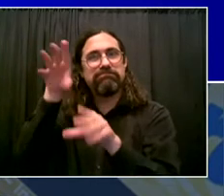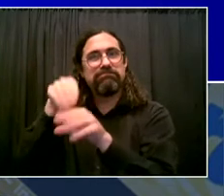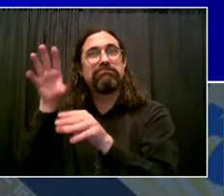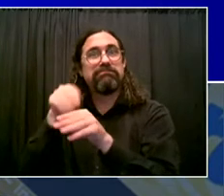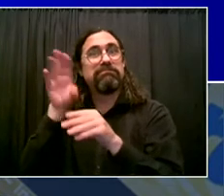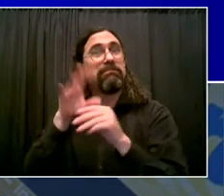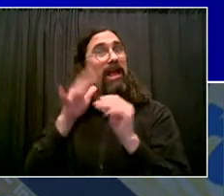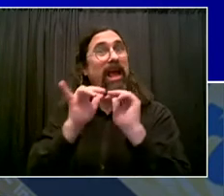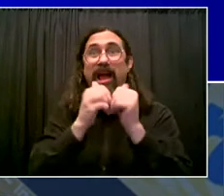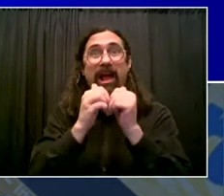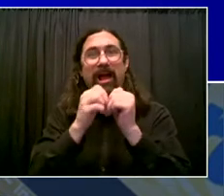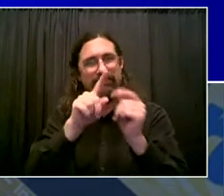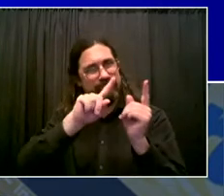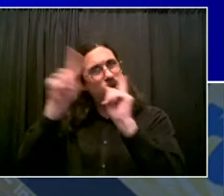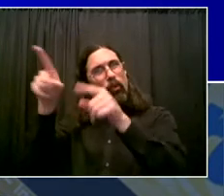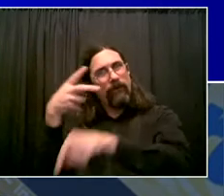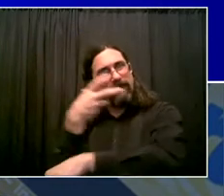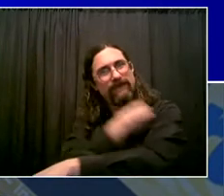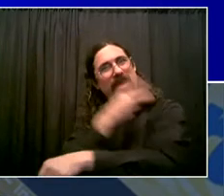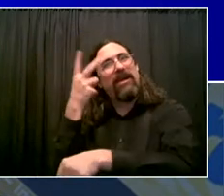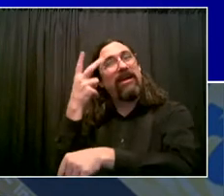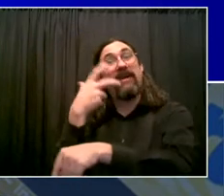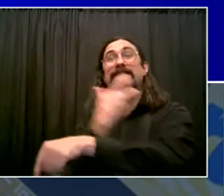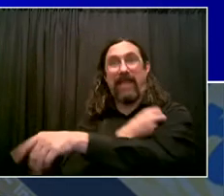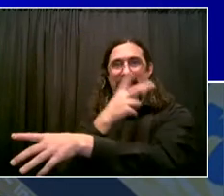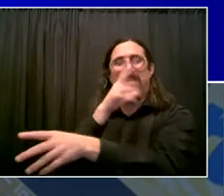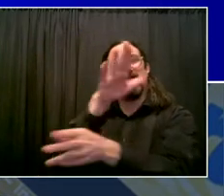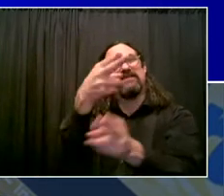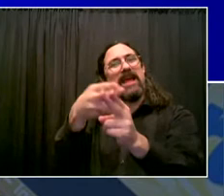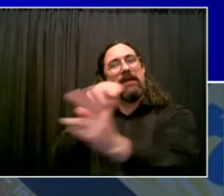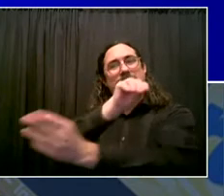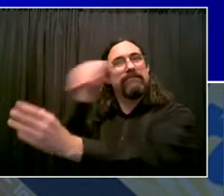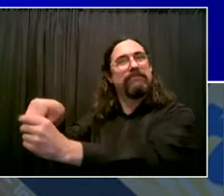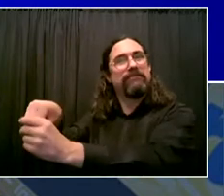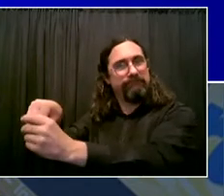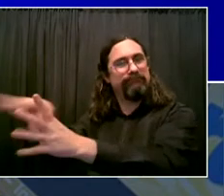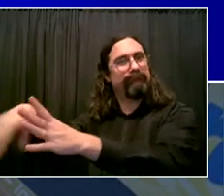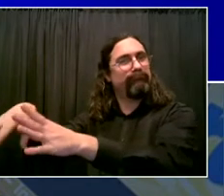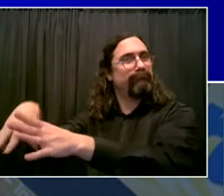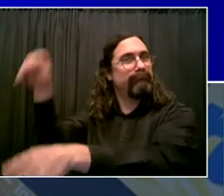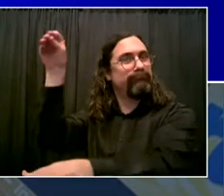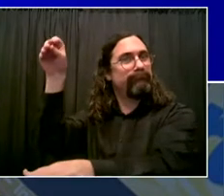If you're interested, go to vaccinefinder.myc.gov slash benefits.